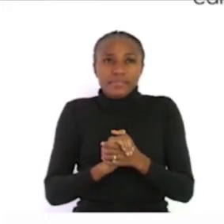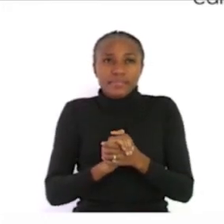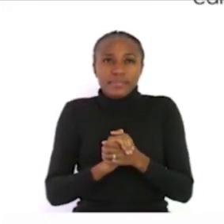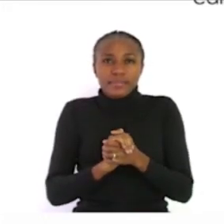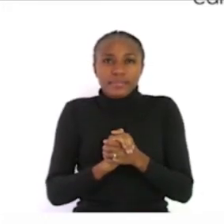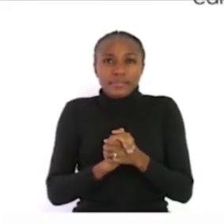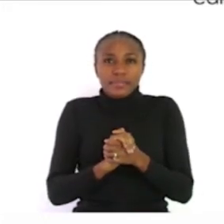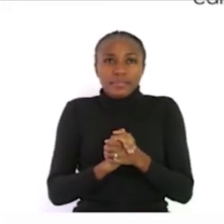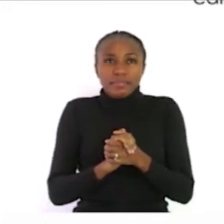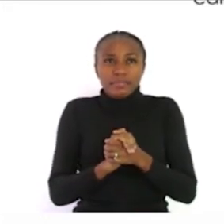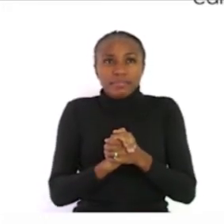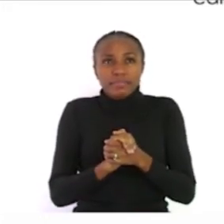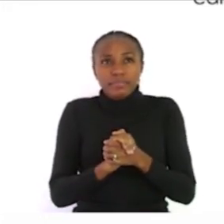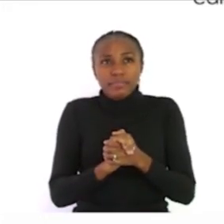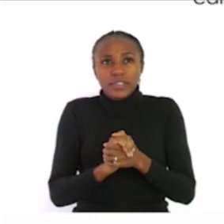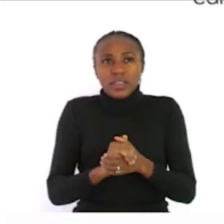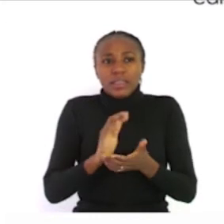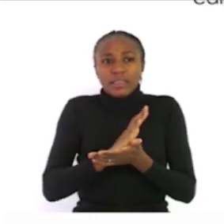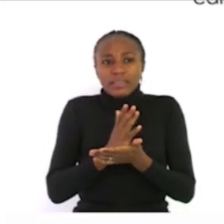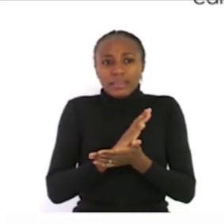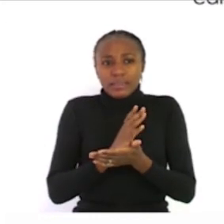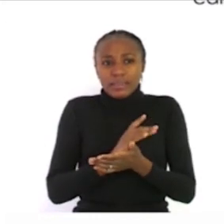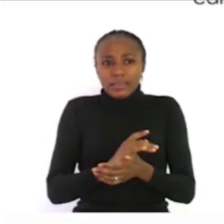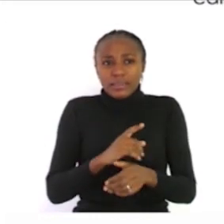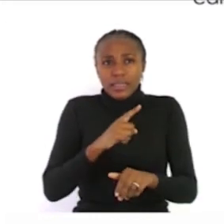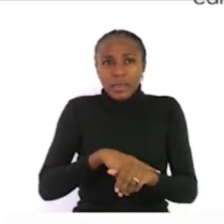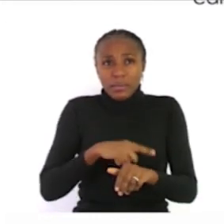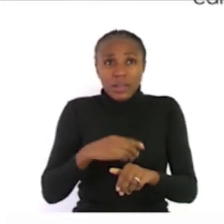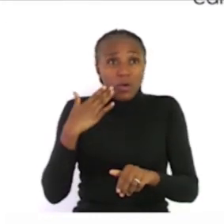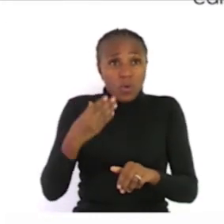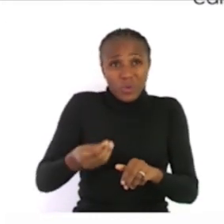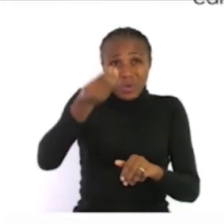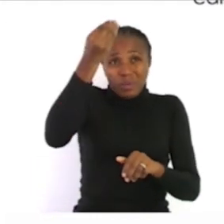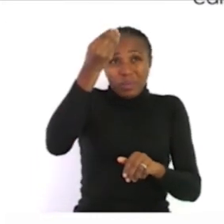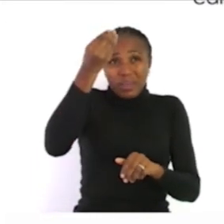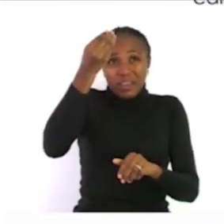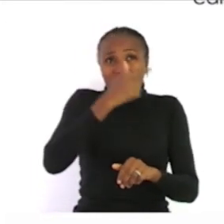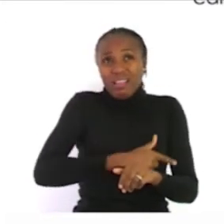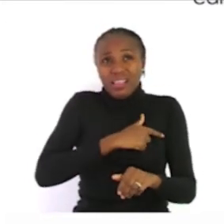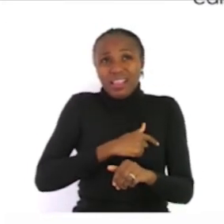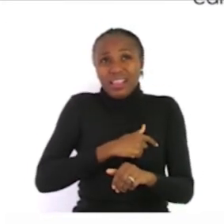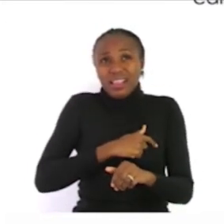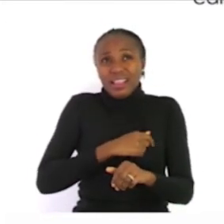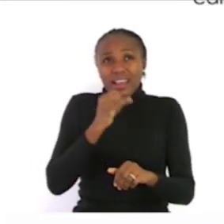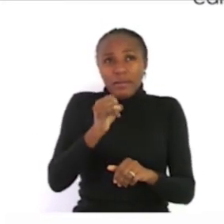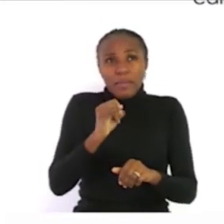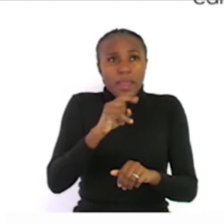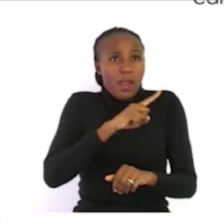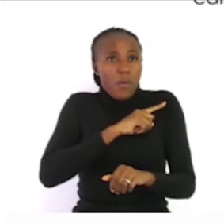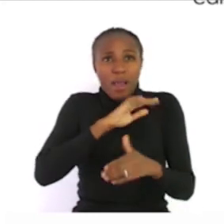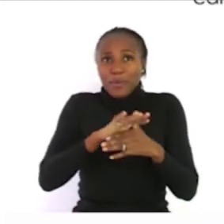you will not be able to give birth when you grow up meaning you will be infertile